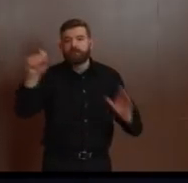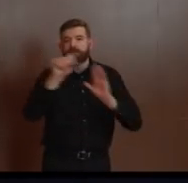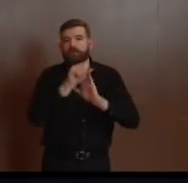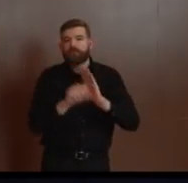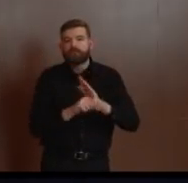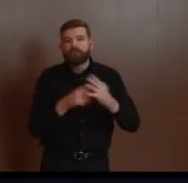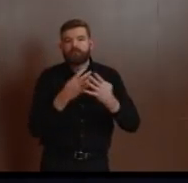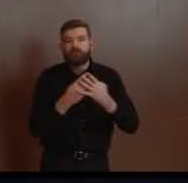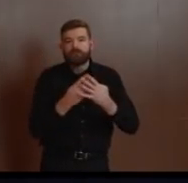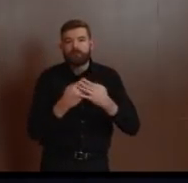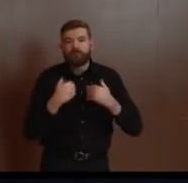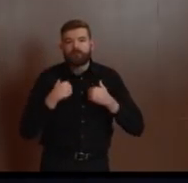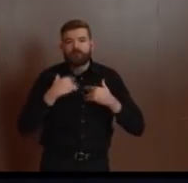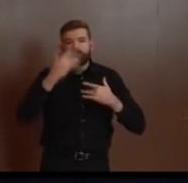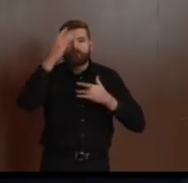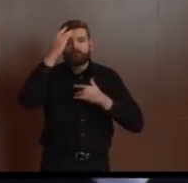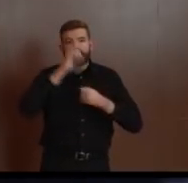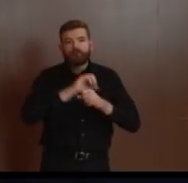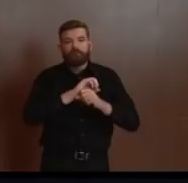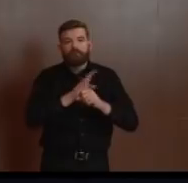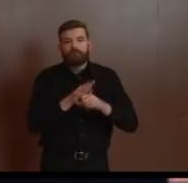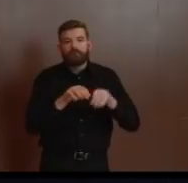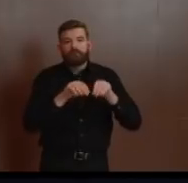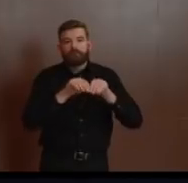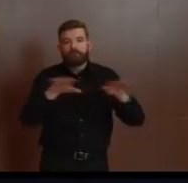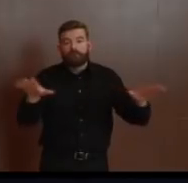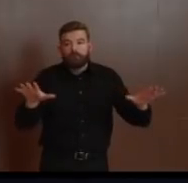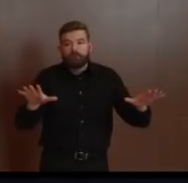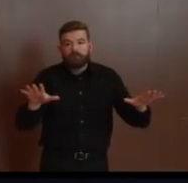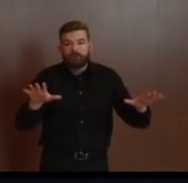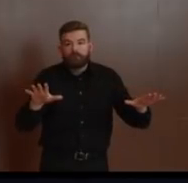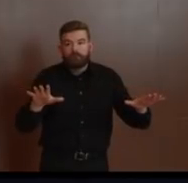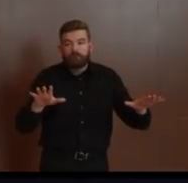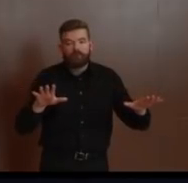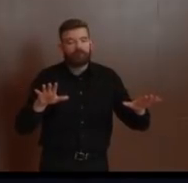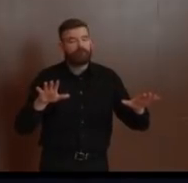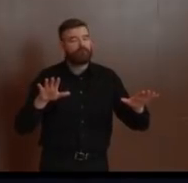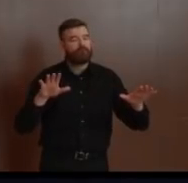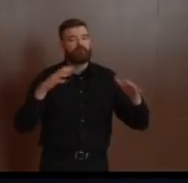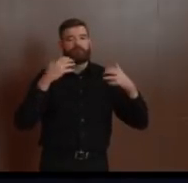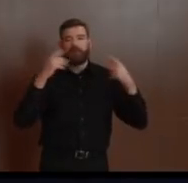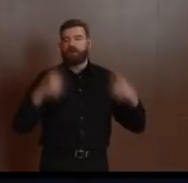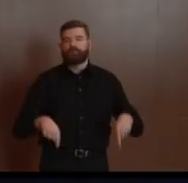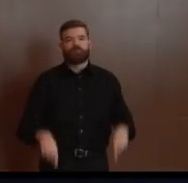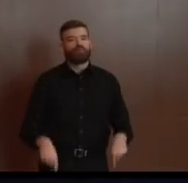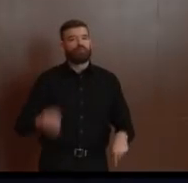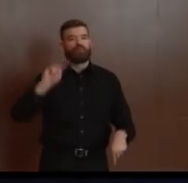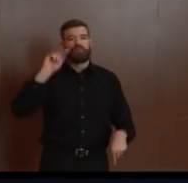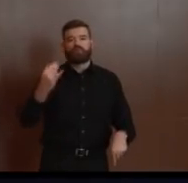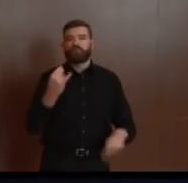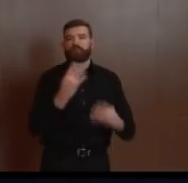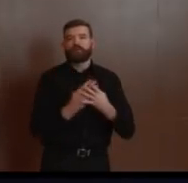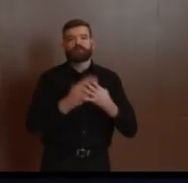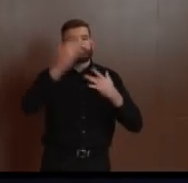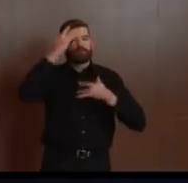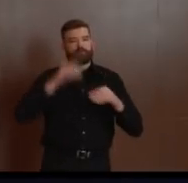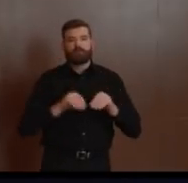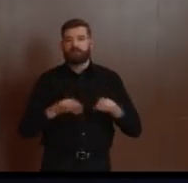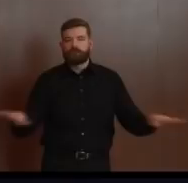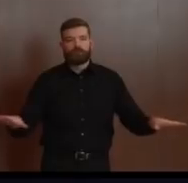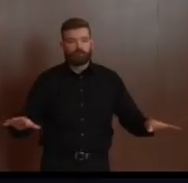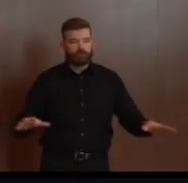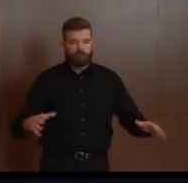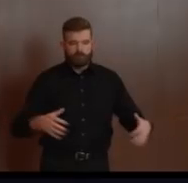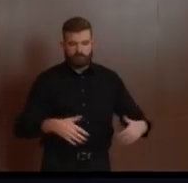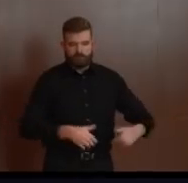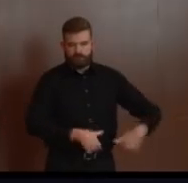able to look my daughters in their eyes to say that we took every step possible to help all the residents of this state, including those serving